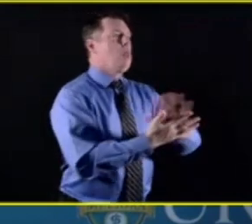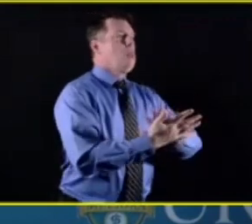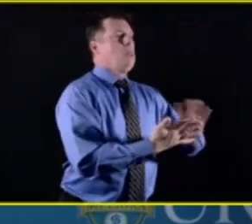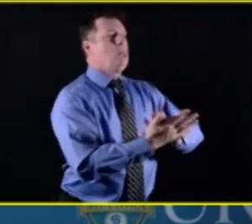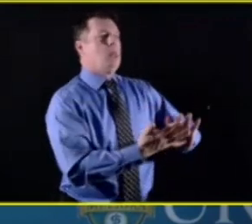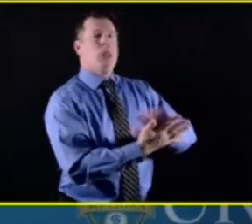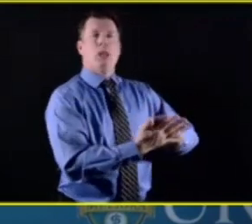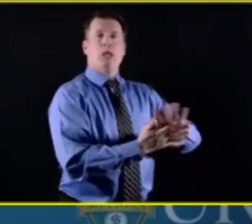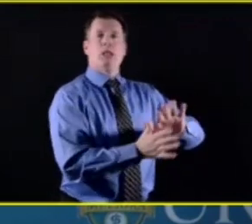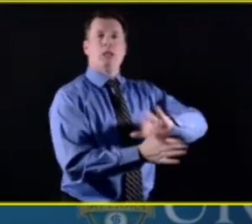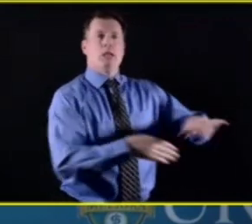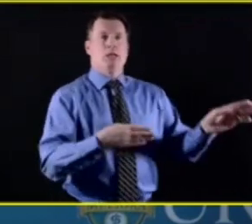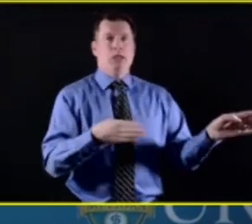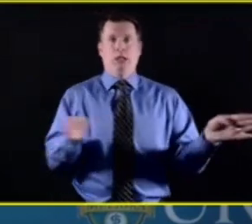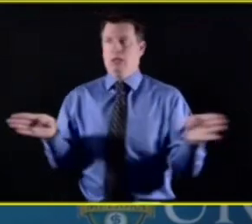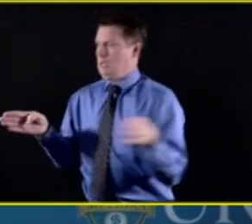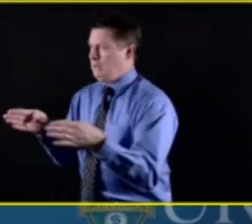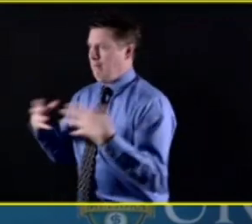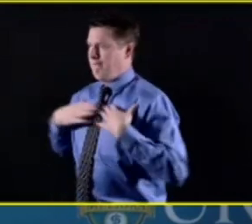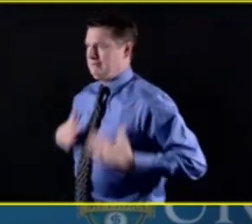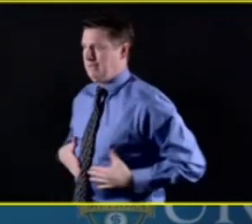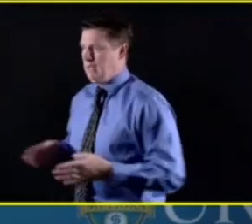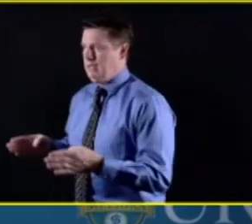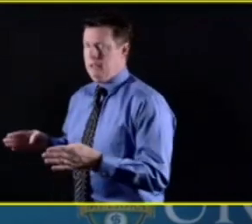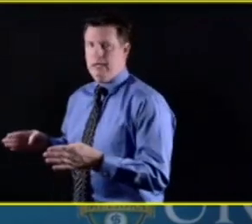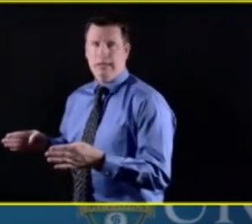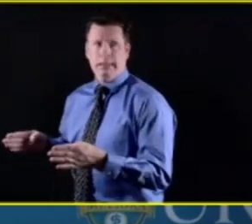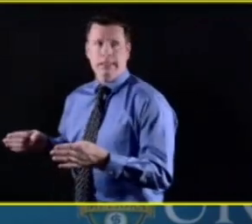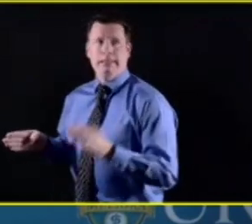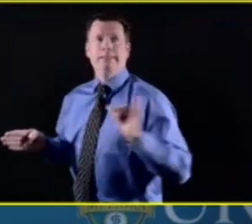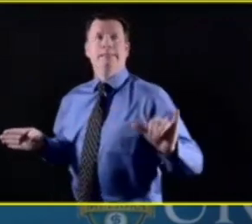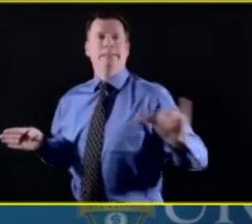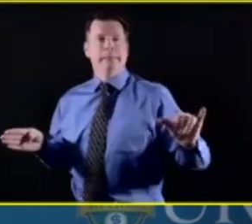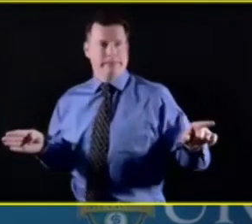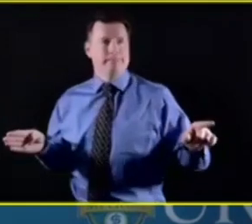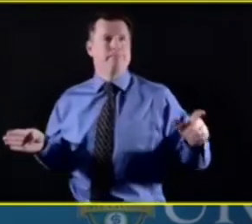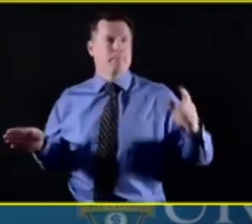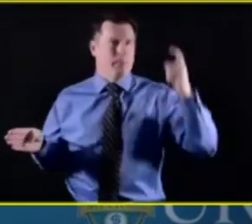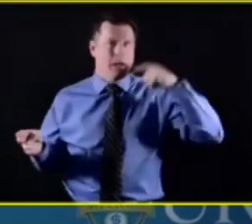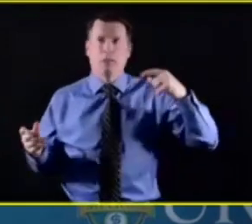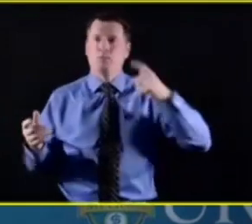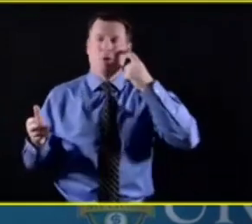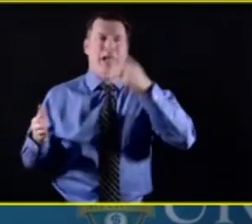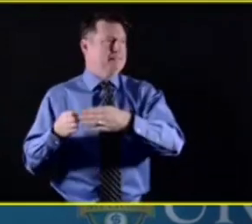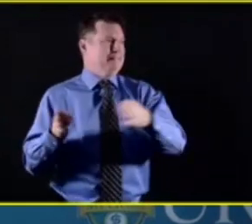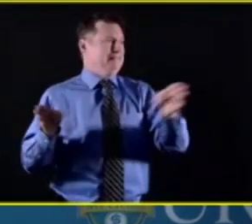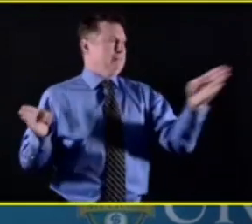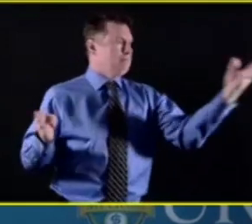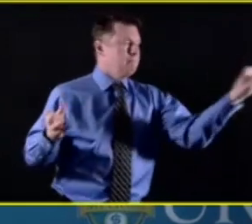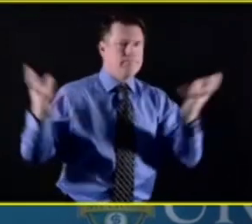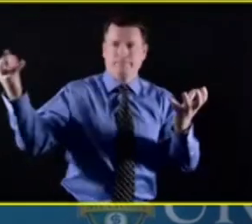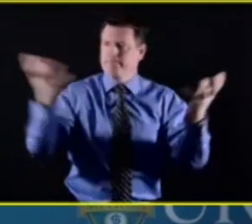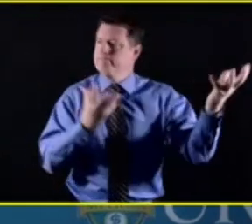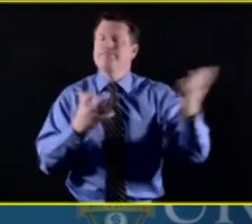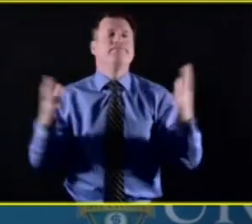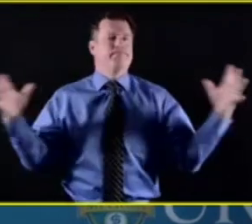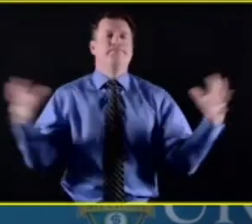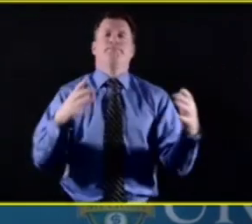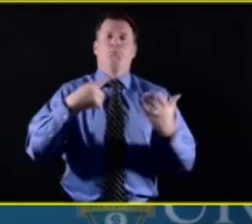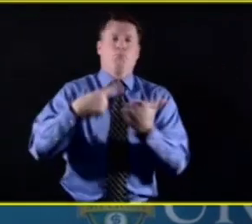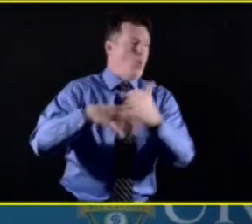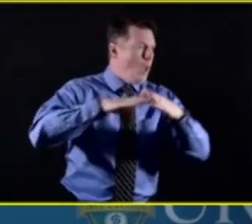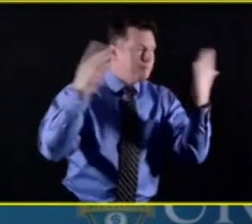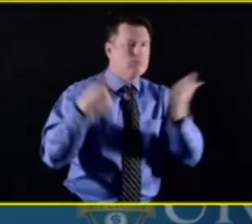this crisis and this illness. So it is all part of the conversation and I'm confident